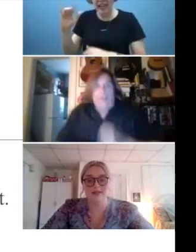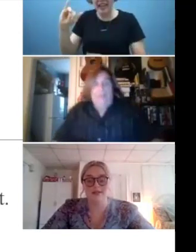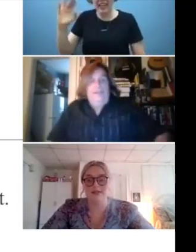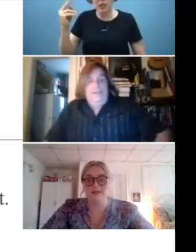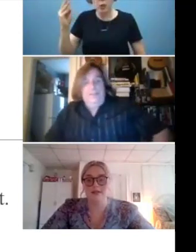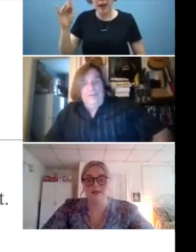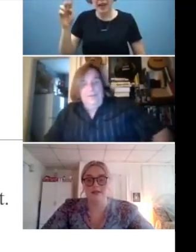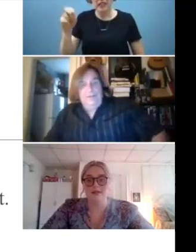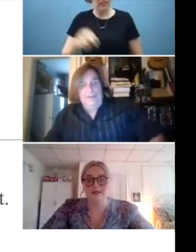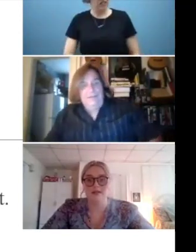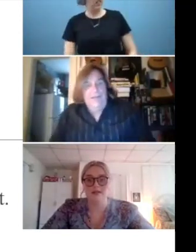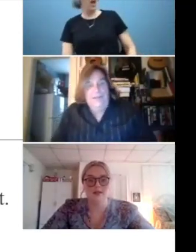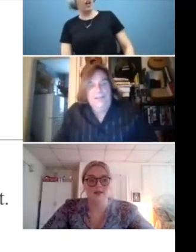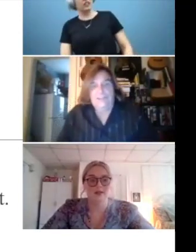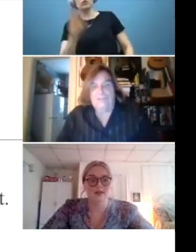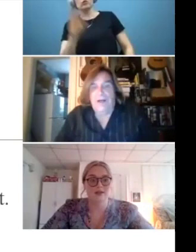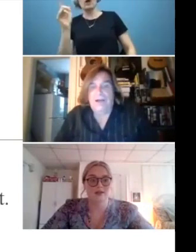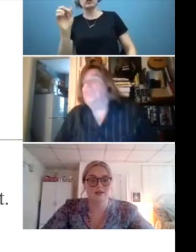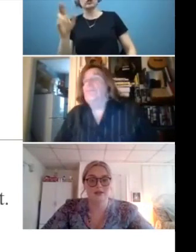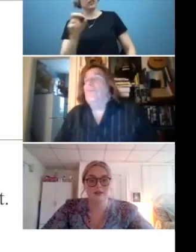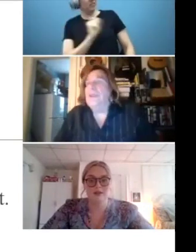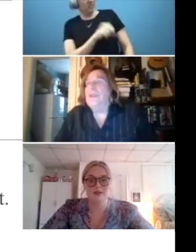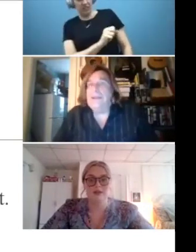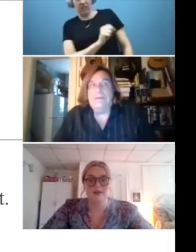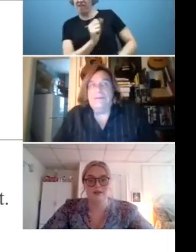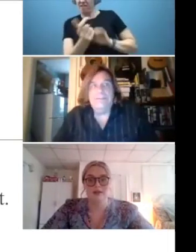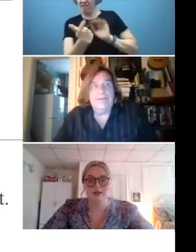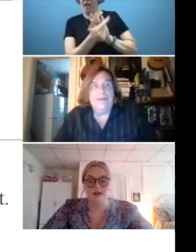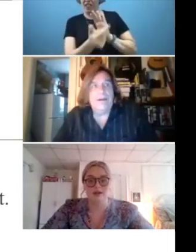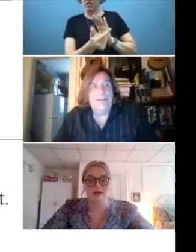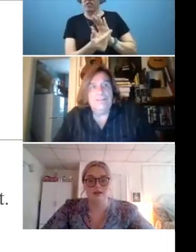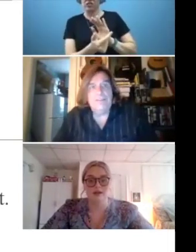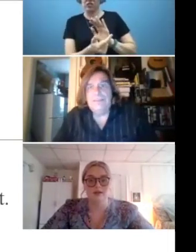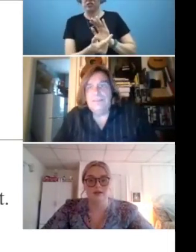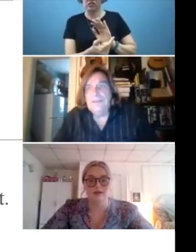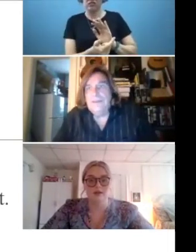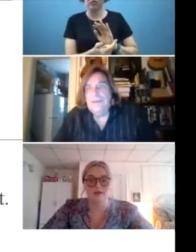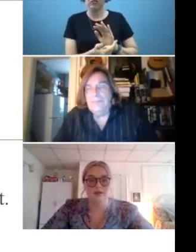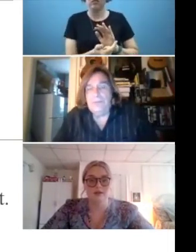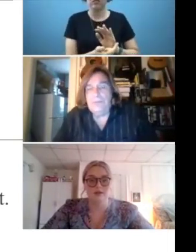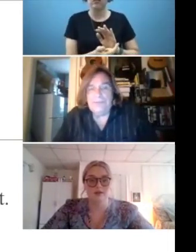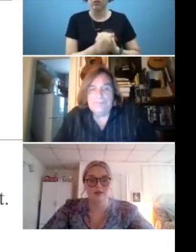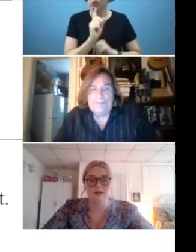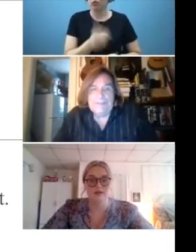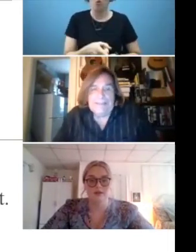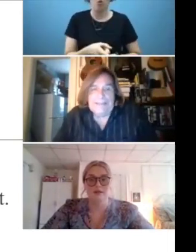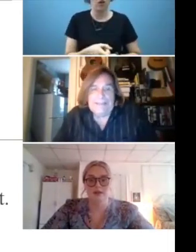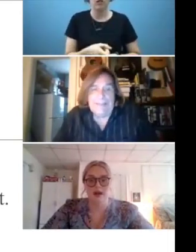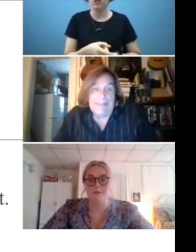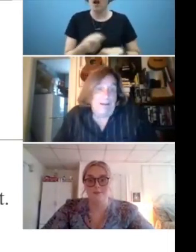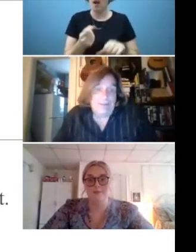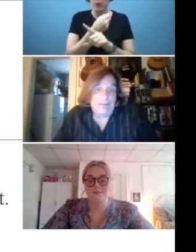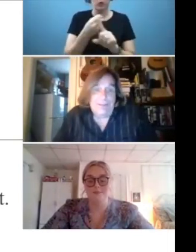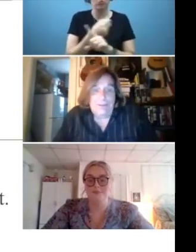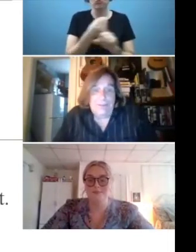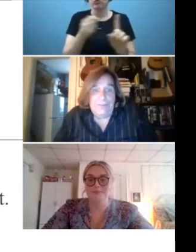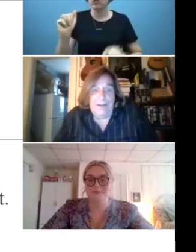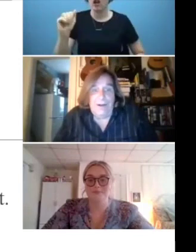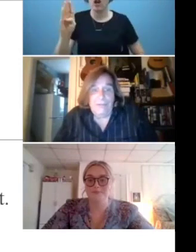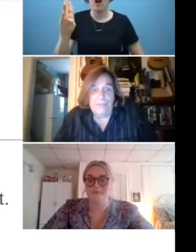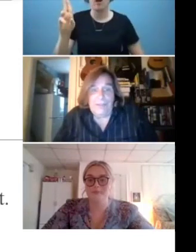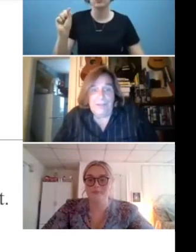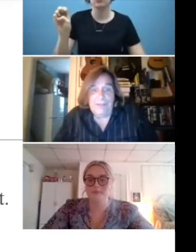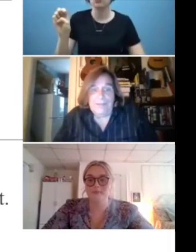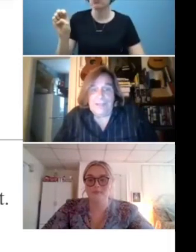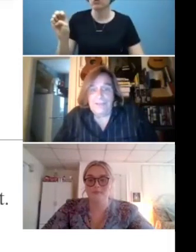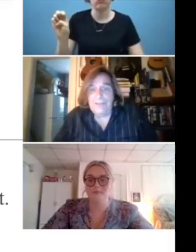I'd probably consider it a violation of law as well. I mean, I would consider it on its face abuse. Uh, and also it could be